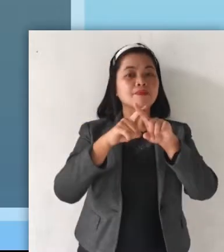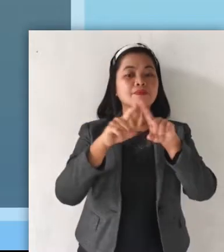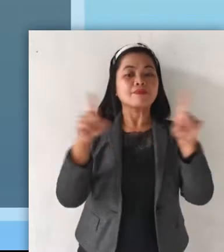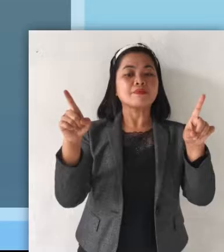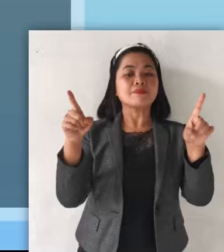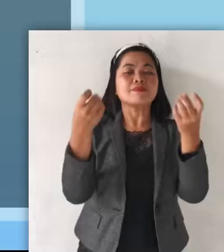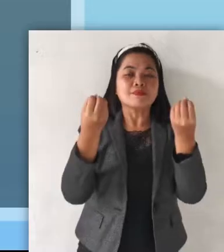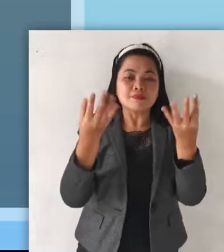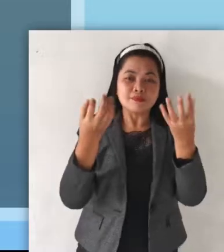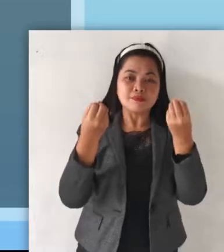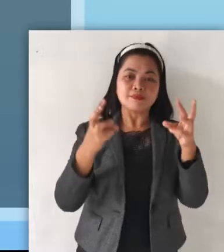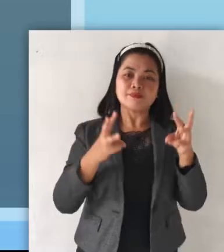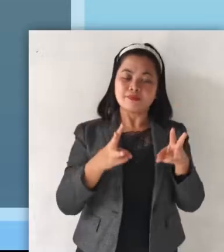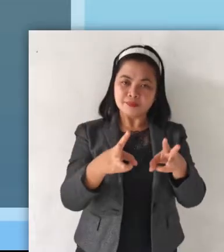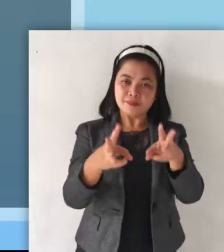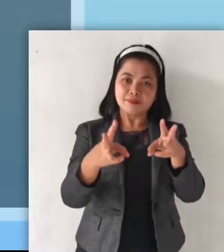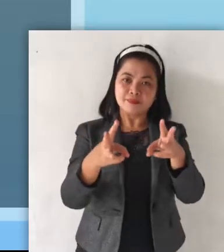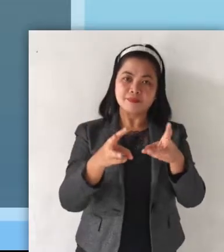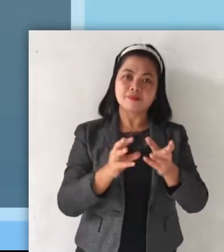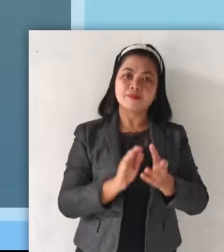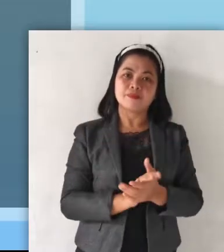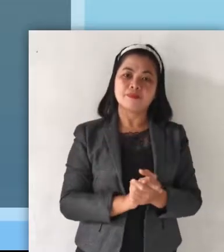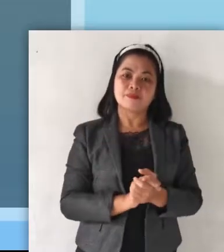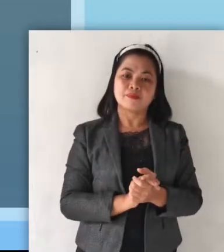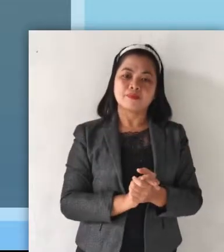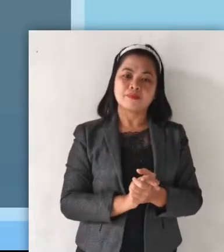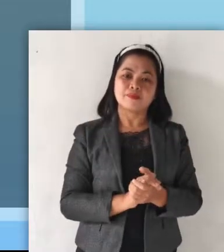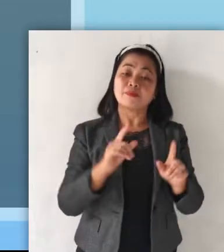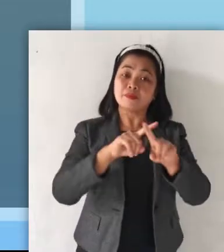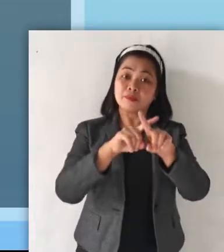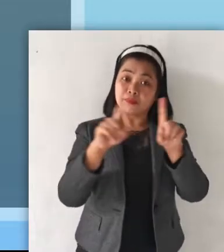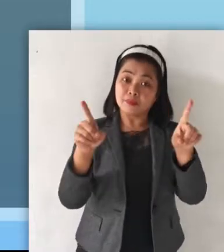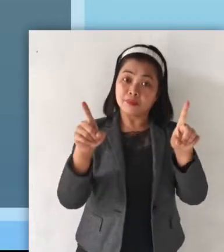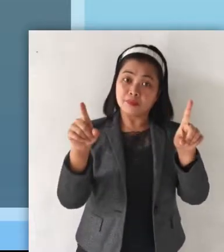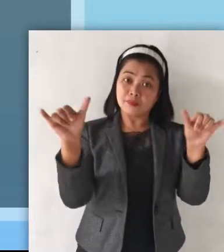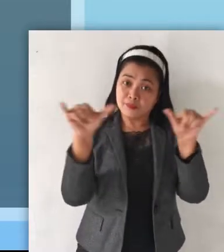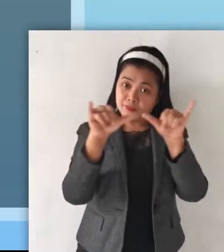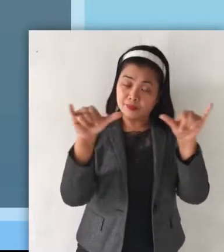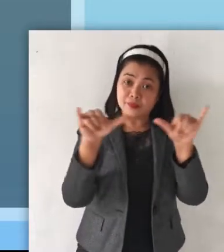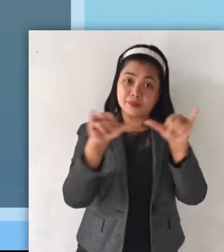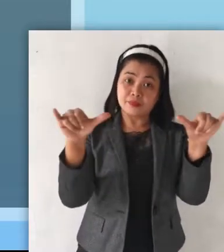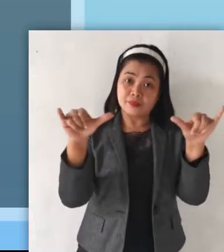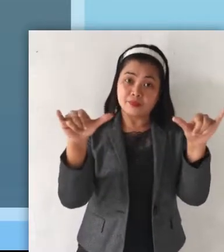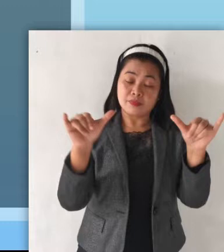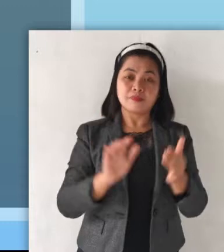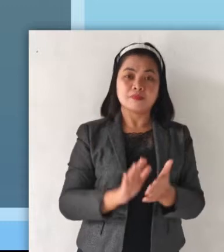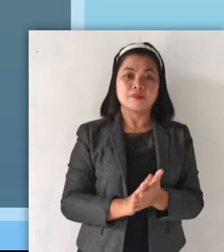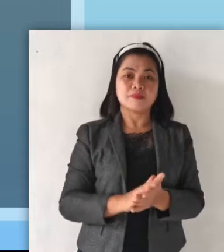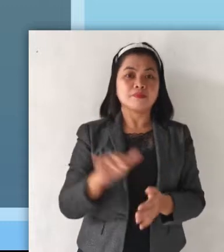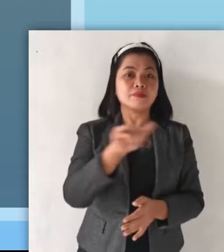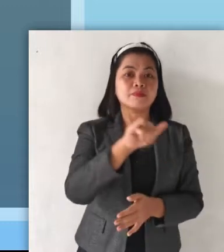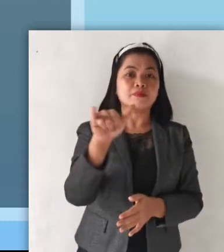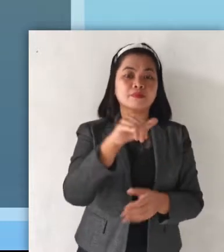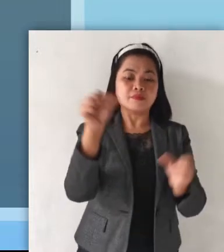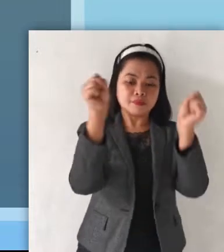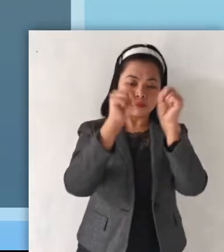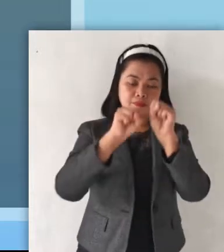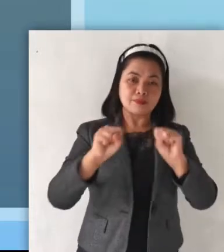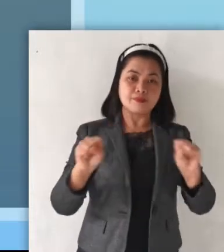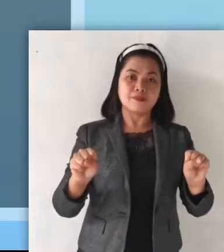in many ways. They differ in size. They differ in shape.